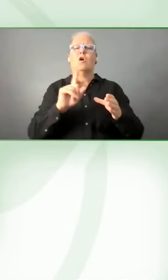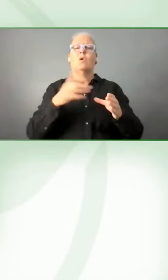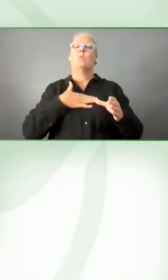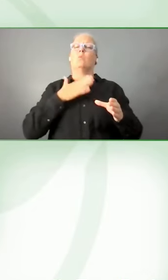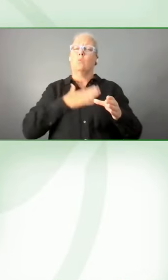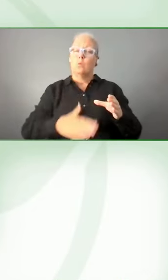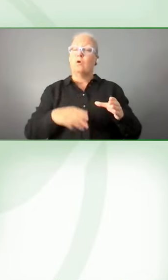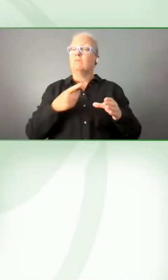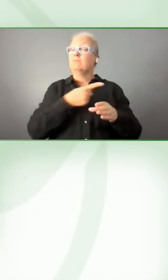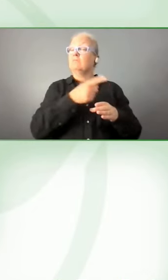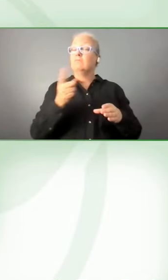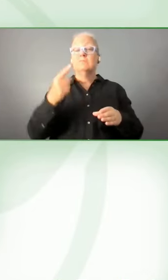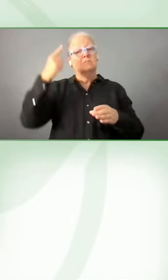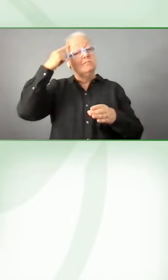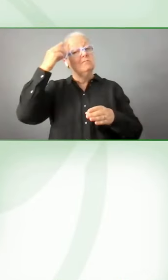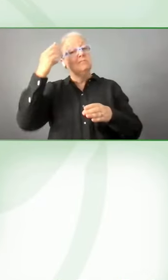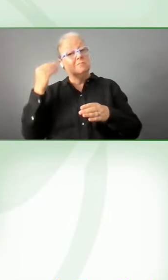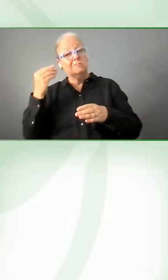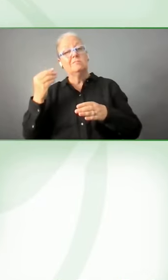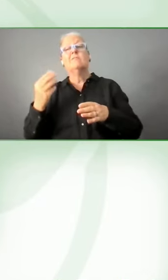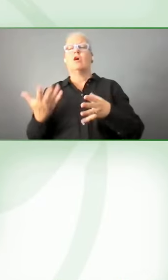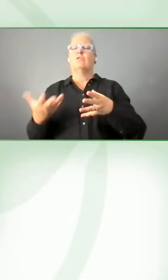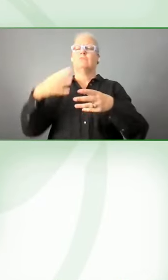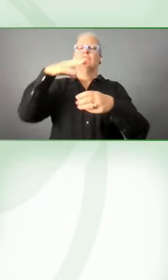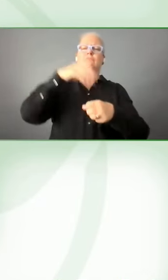disabilities in society. Thank you.